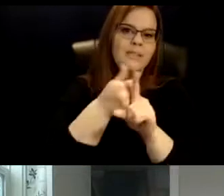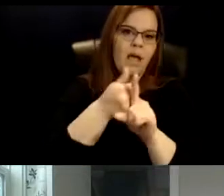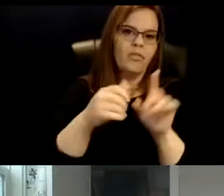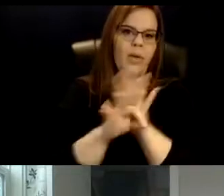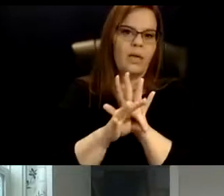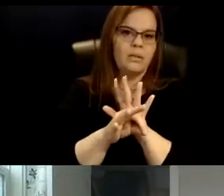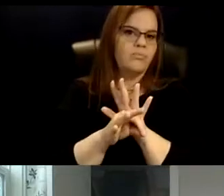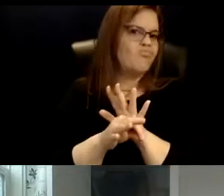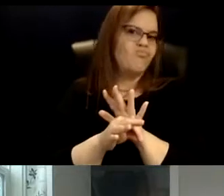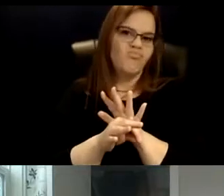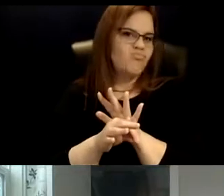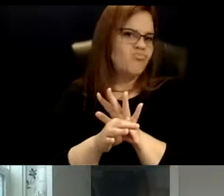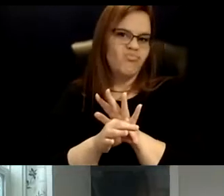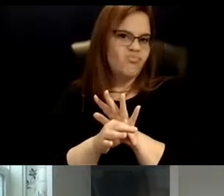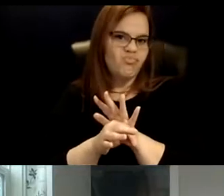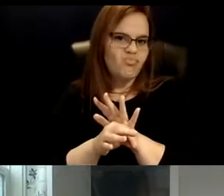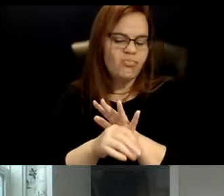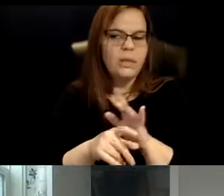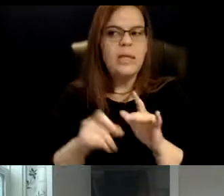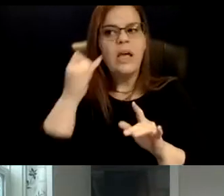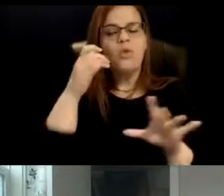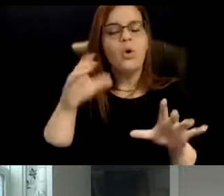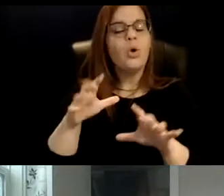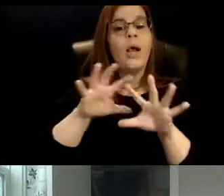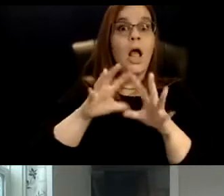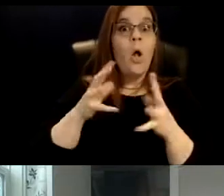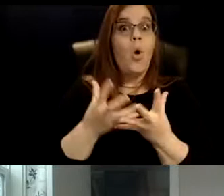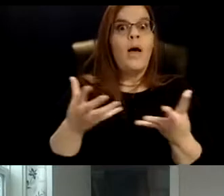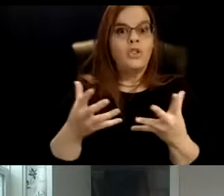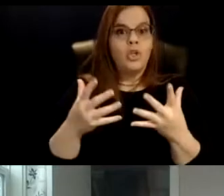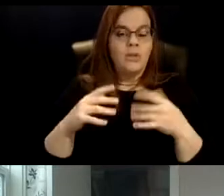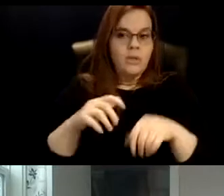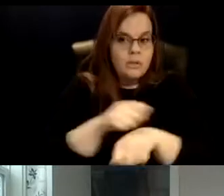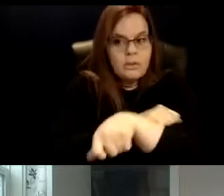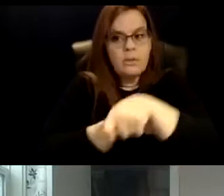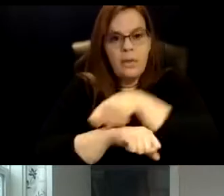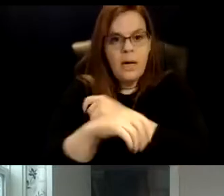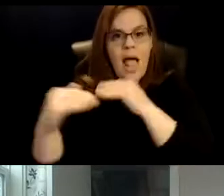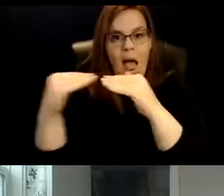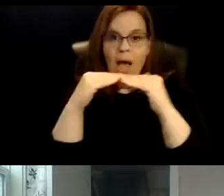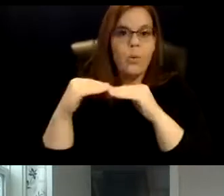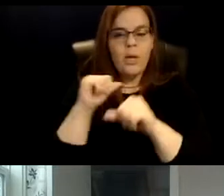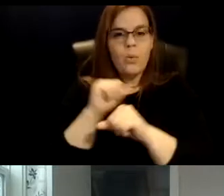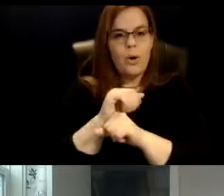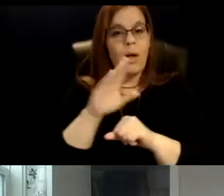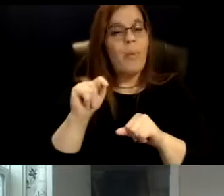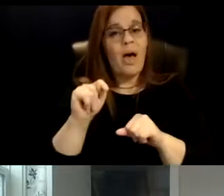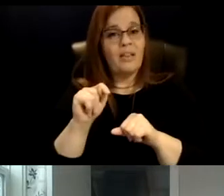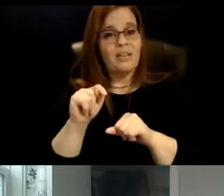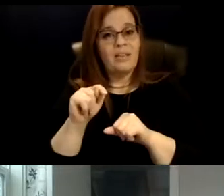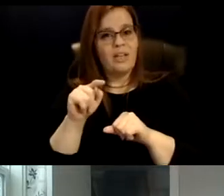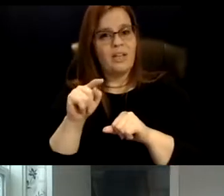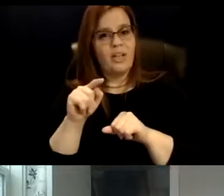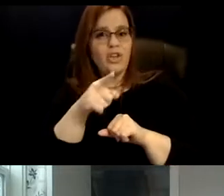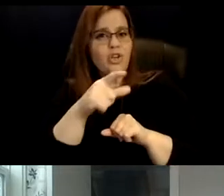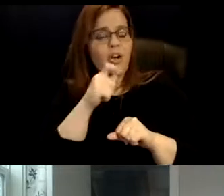Um, because if you are doing a whole bunch of equity work, but you're not being told that the work you're doing is impacting the people who